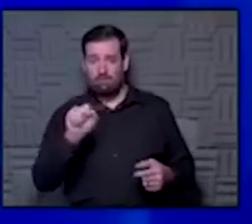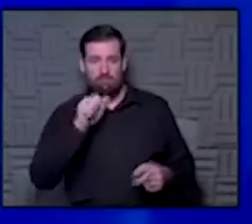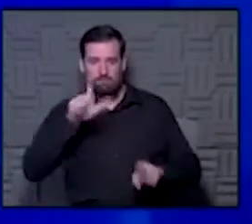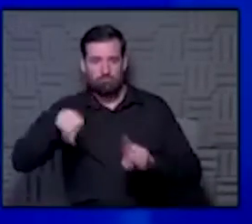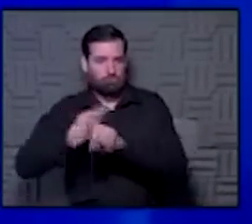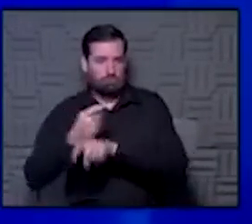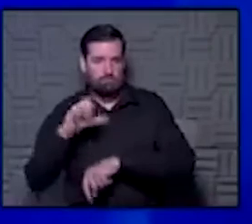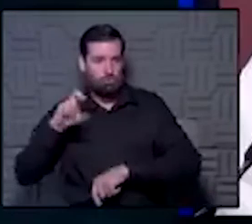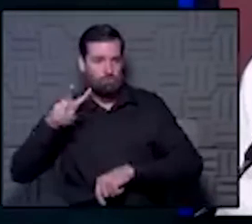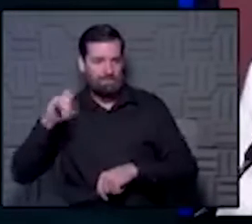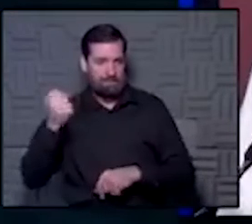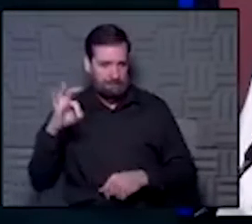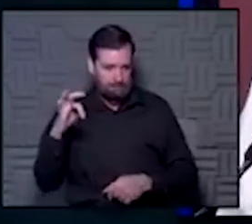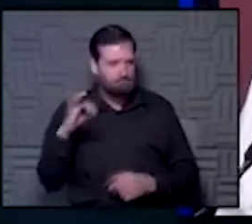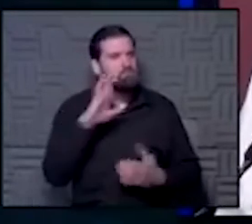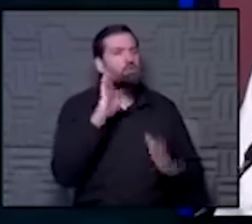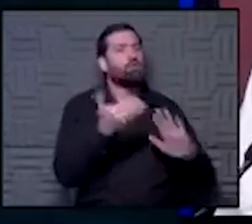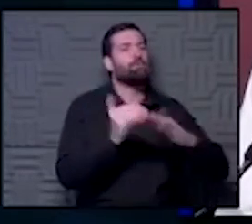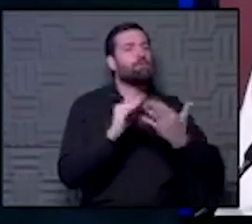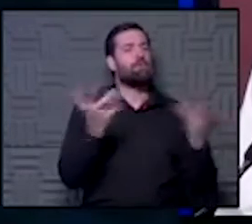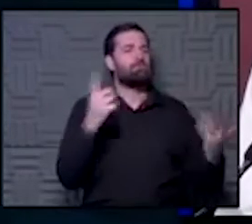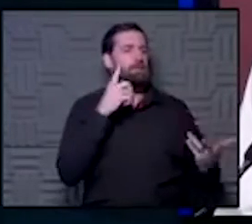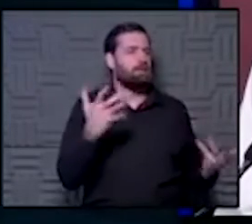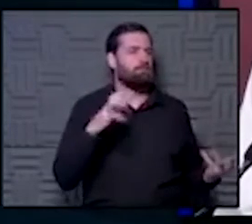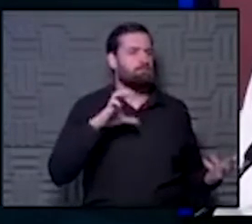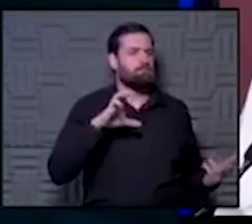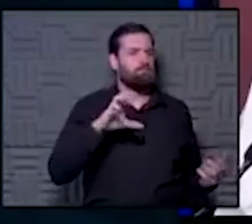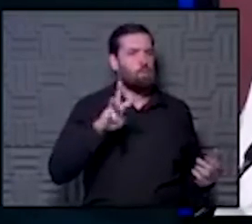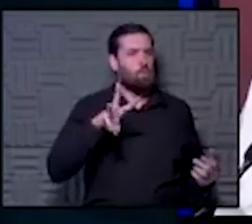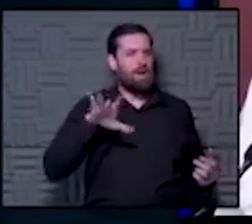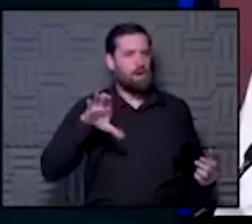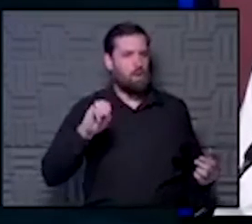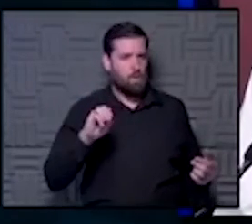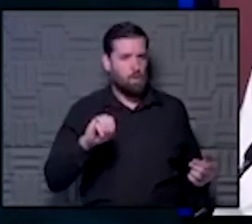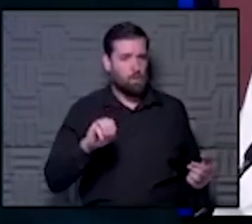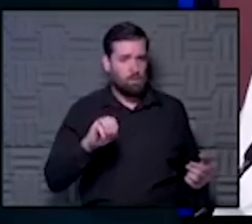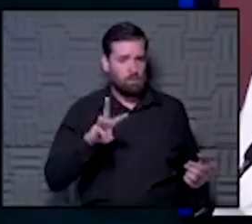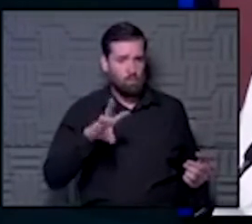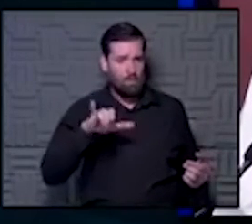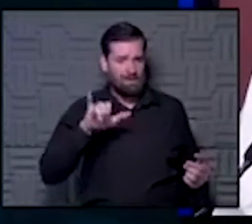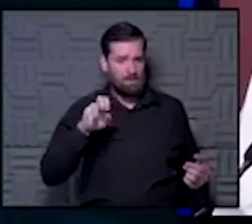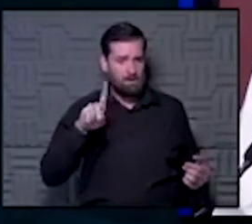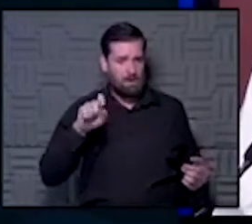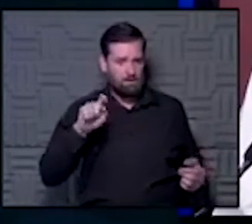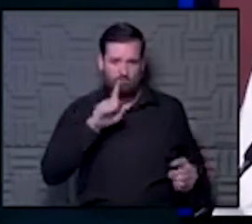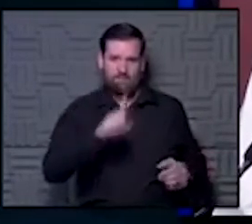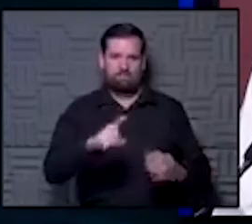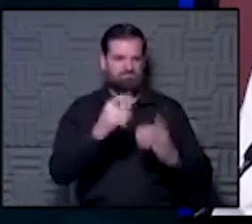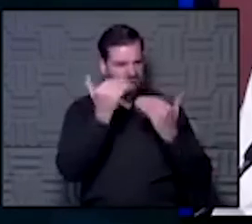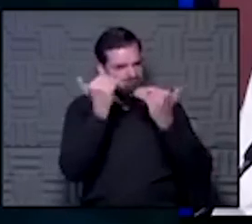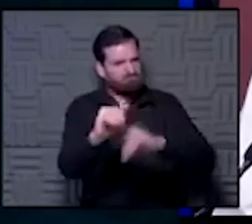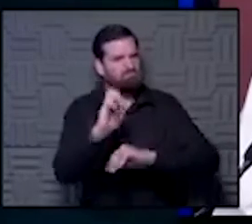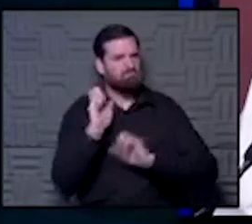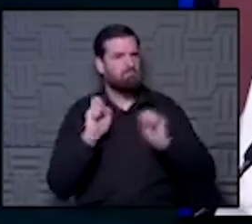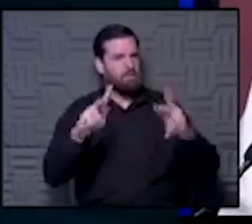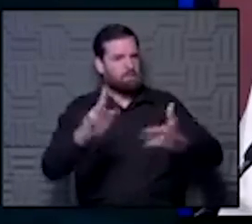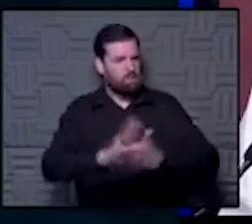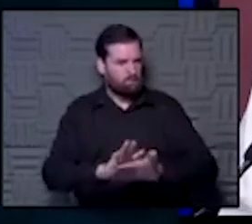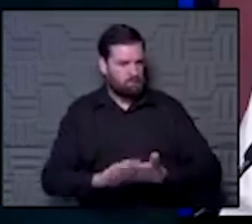sense? What's the community thinking here in Wyandotte about young children? So Wyandotte's been pretty restrictive about young kids going back to school.